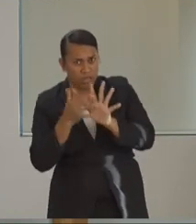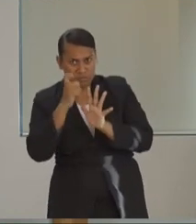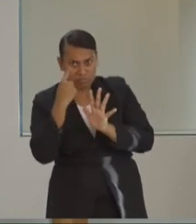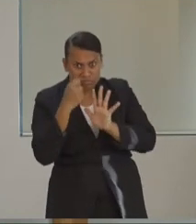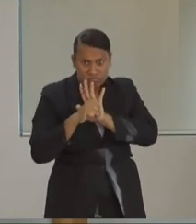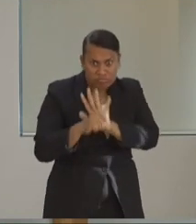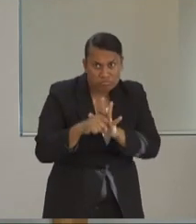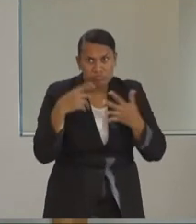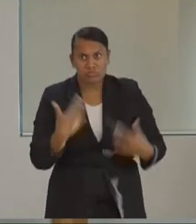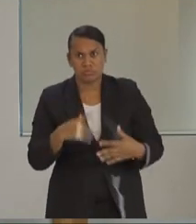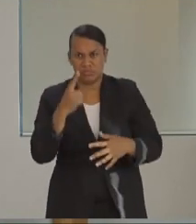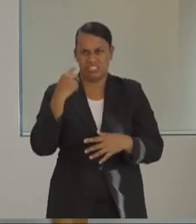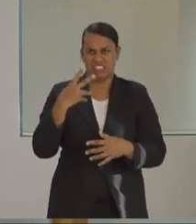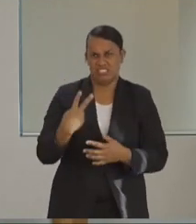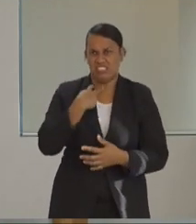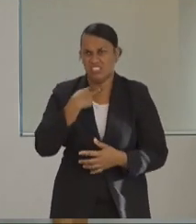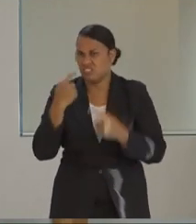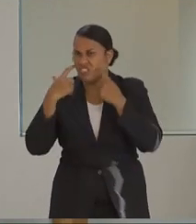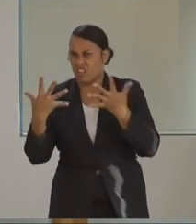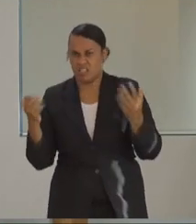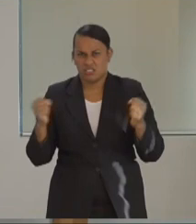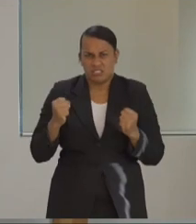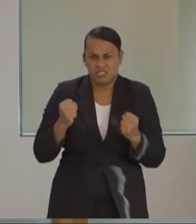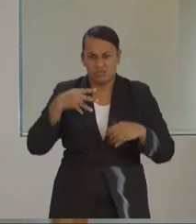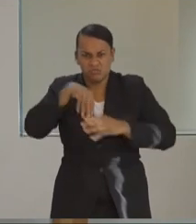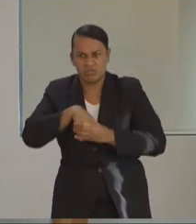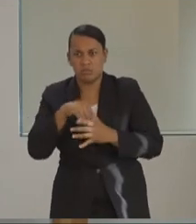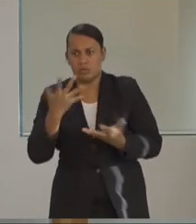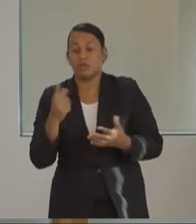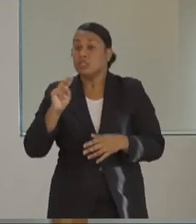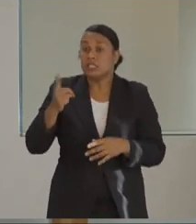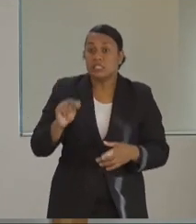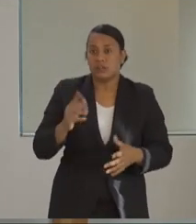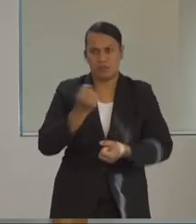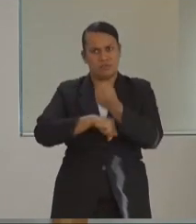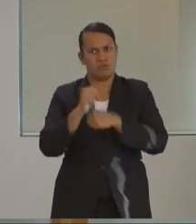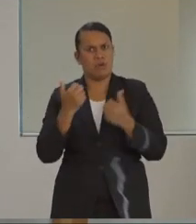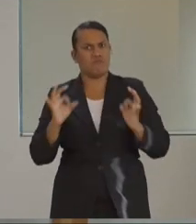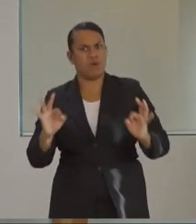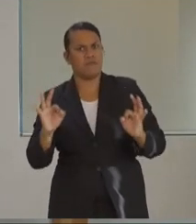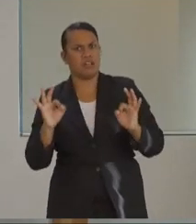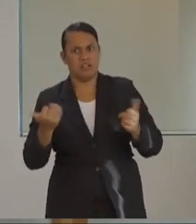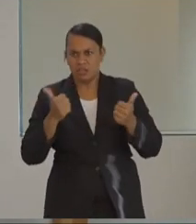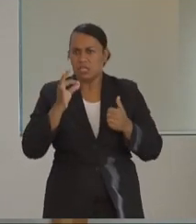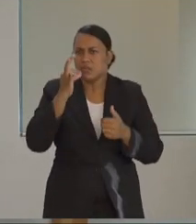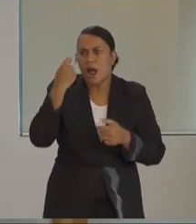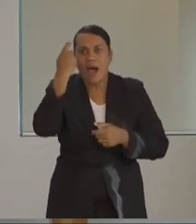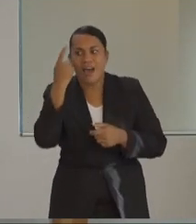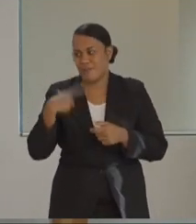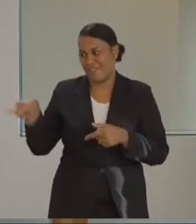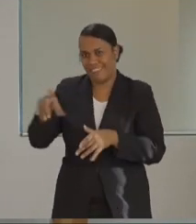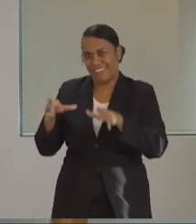Some of them have developed pneumonia, but they've all become stable because of the treatment that we've provided for them. There is no magic cure.